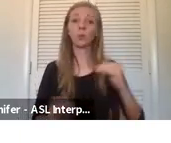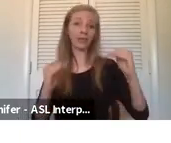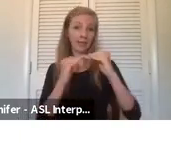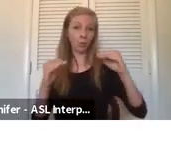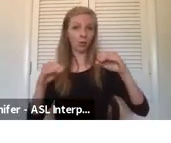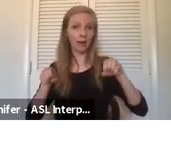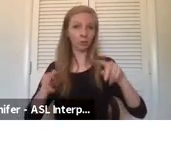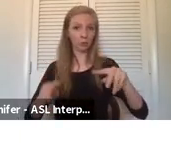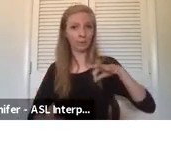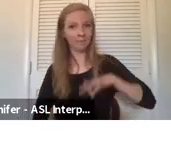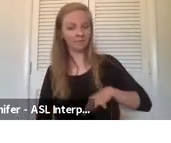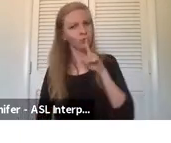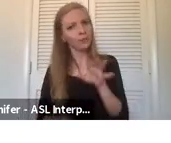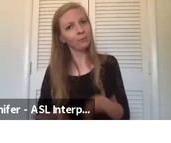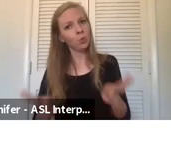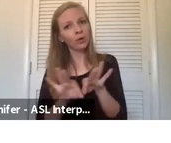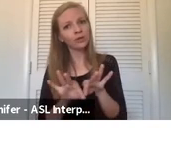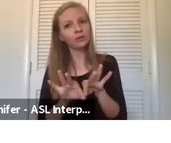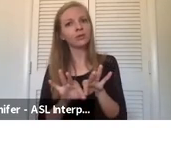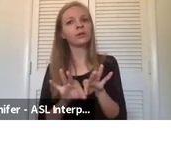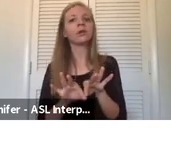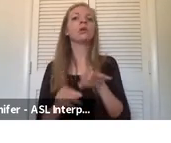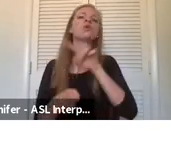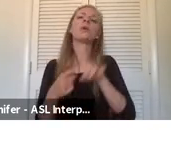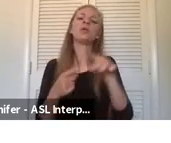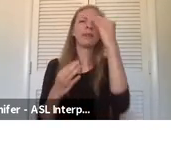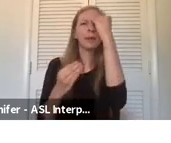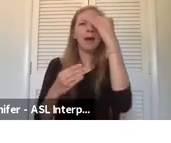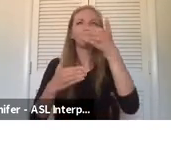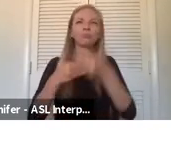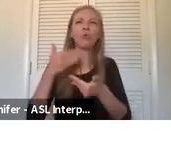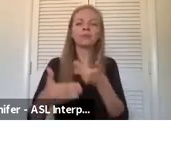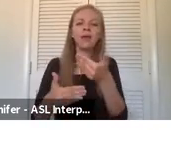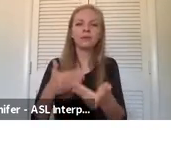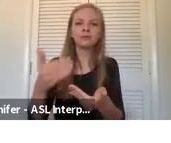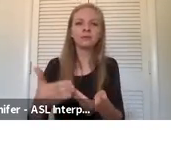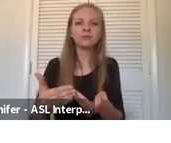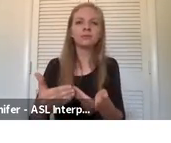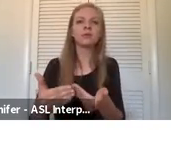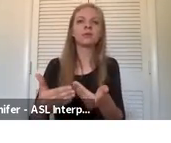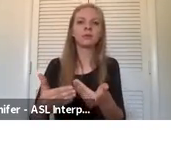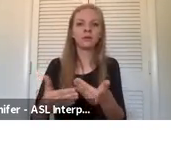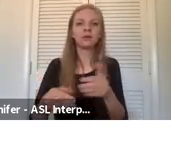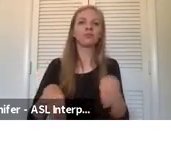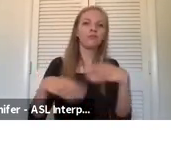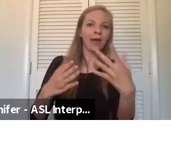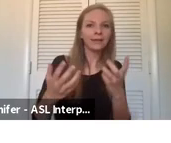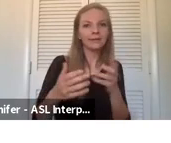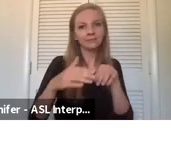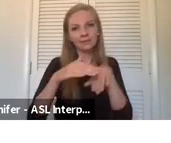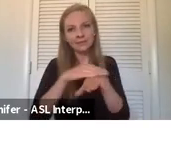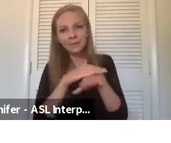really important. Um, as you think through the process of approaching accessibility inclusion is